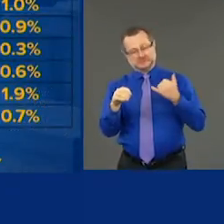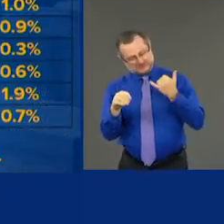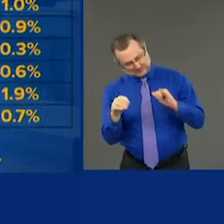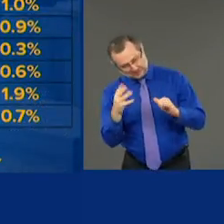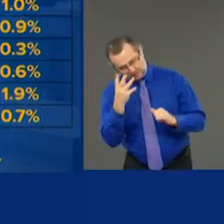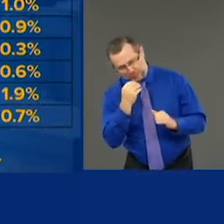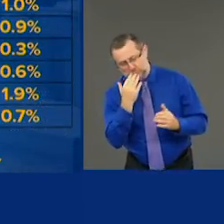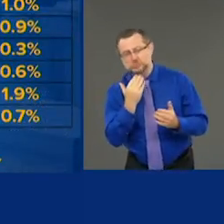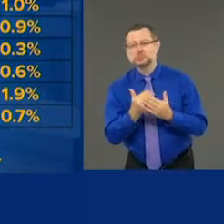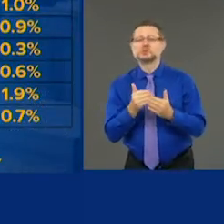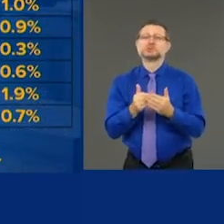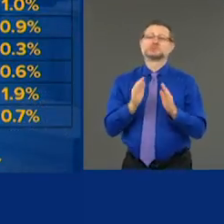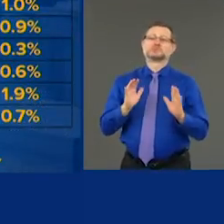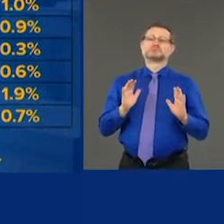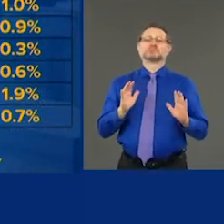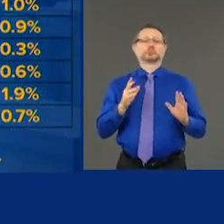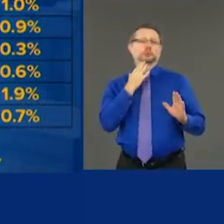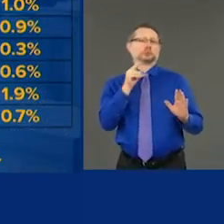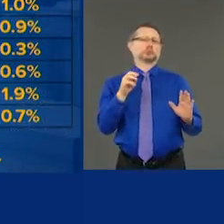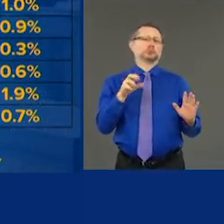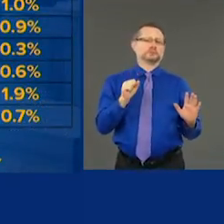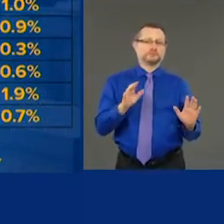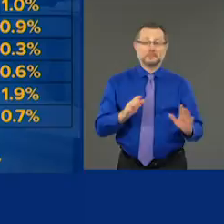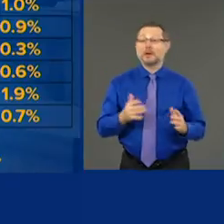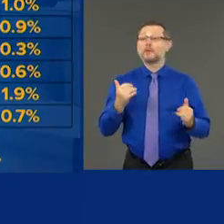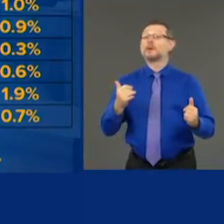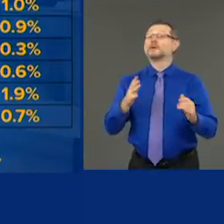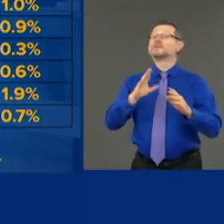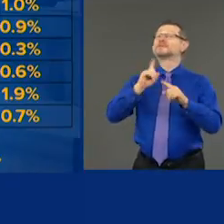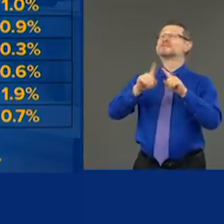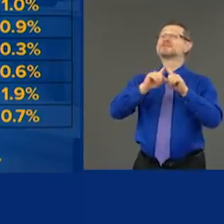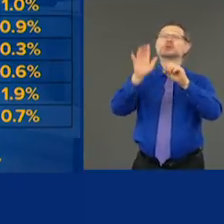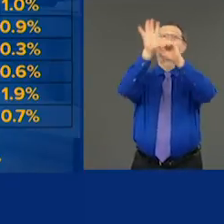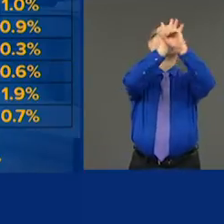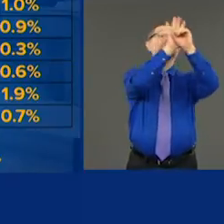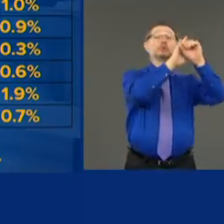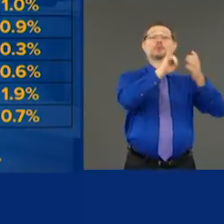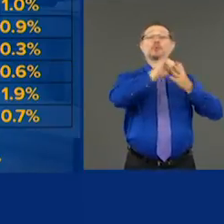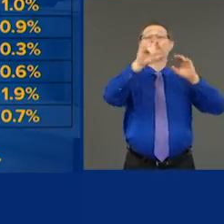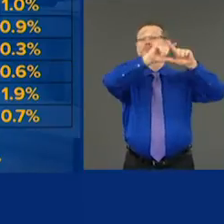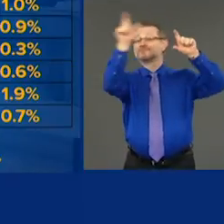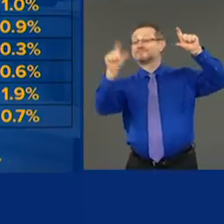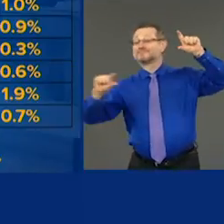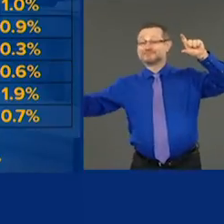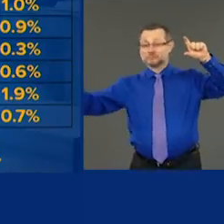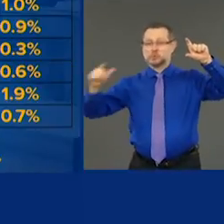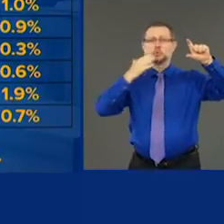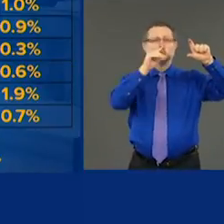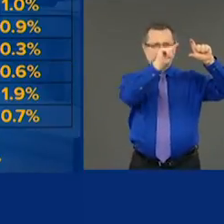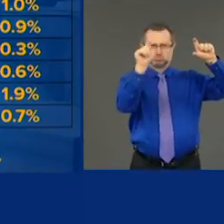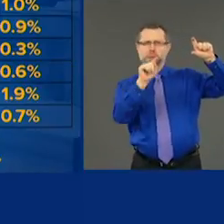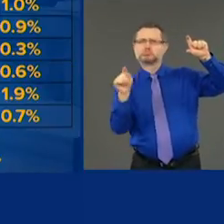good news. You look across the regions of the state, we see good news all across the regions.